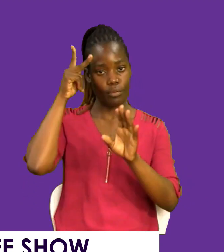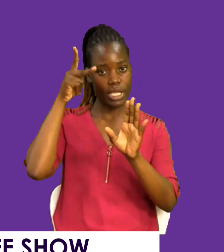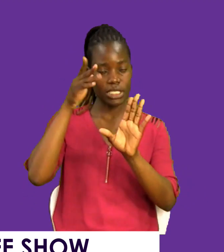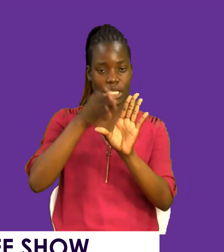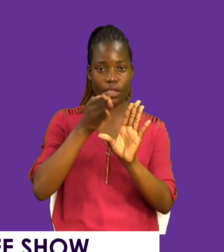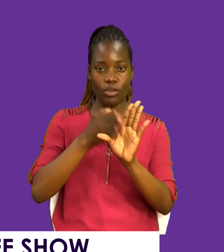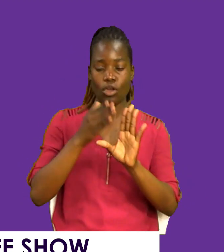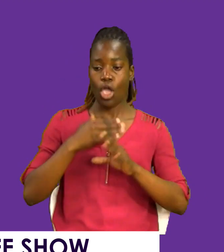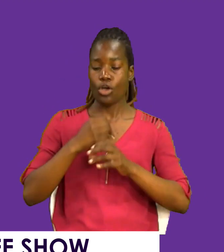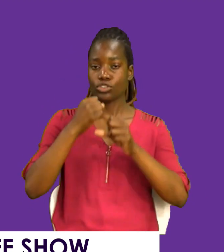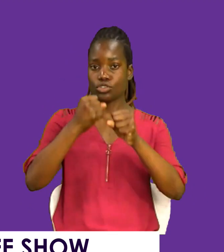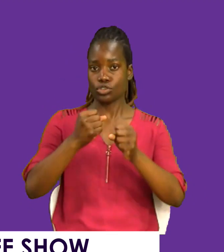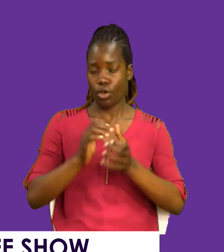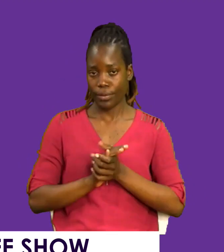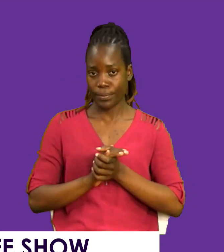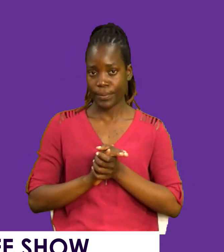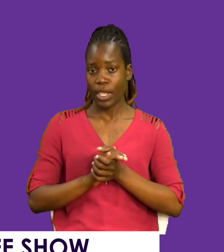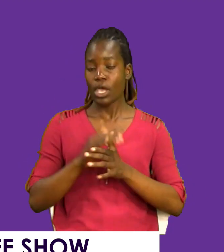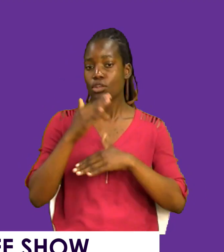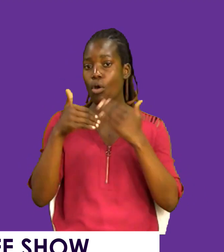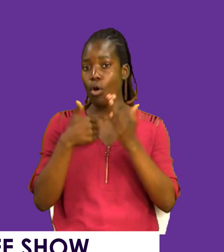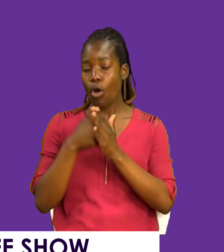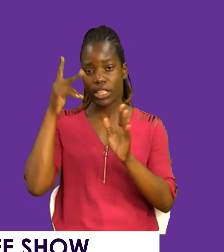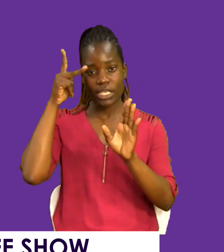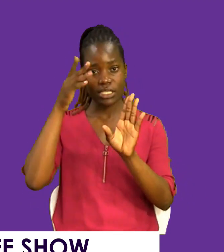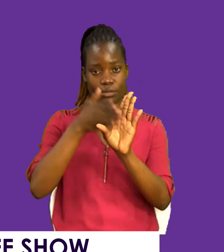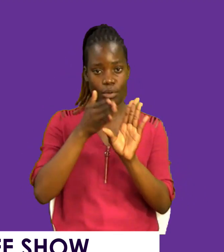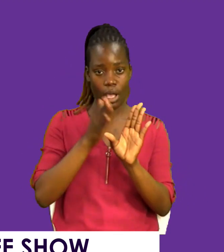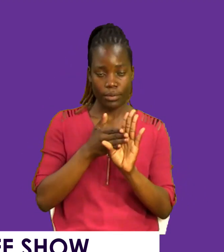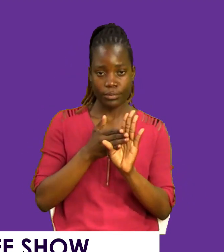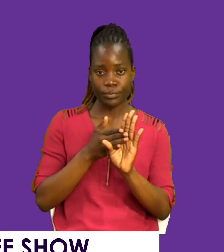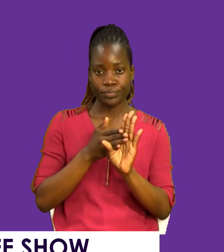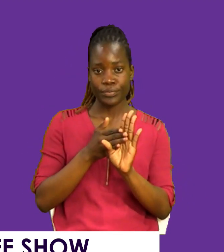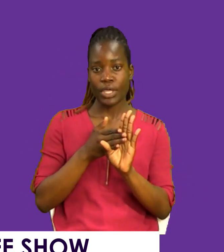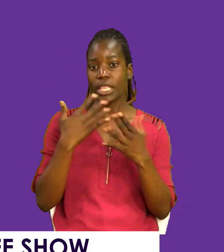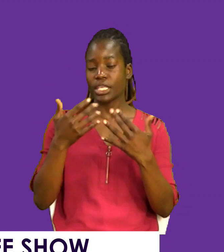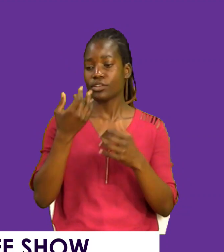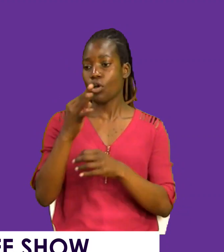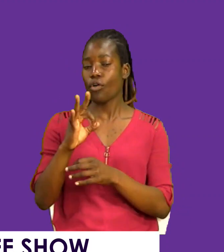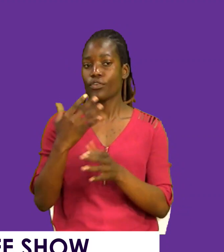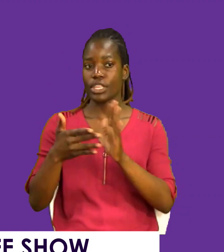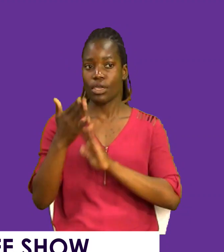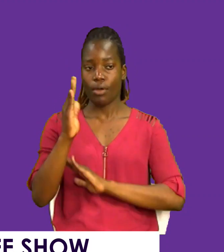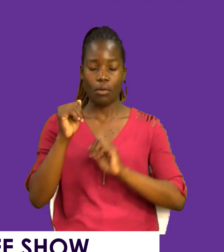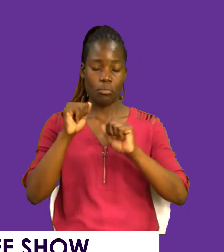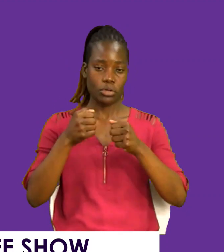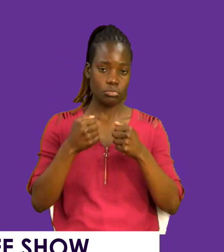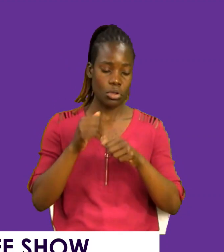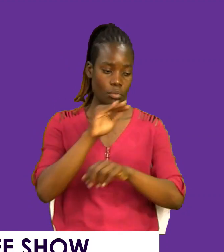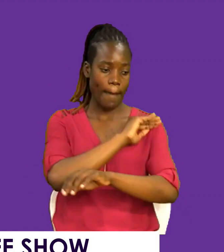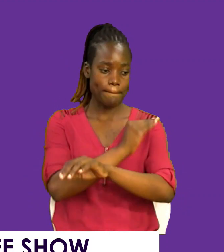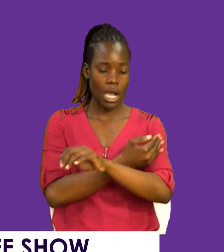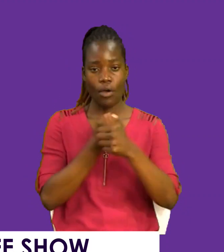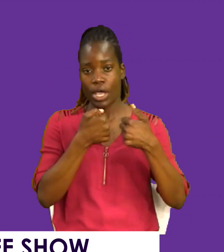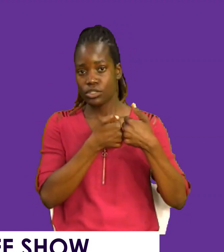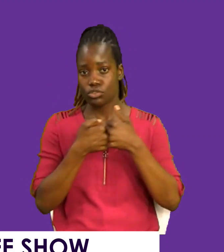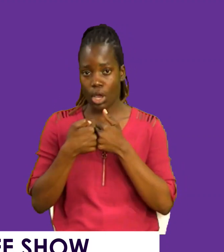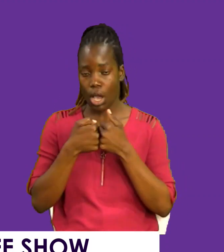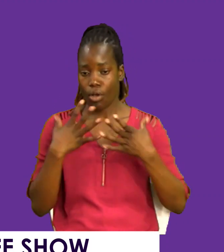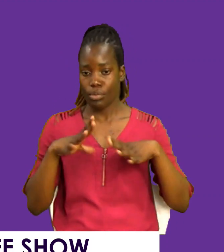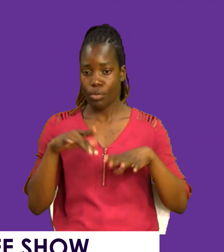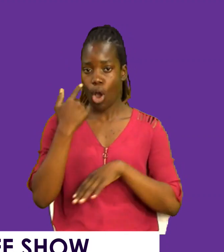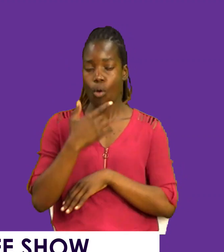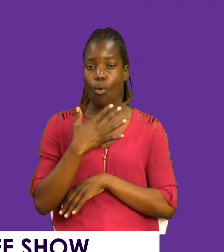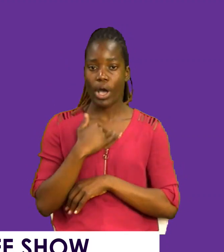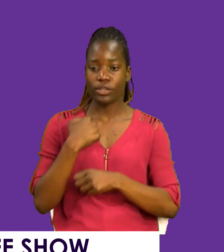strong, despite the psychological games of the world. You know, you may be through power struggles. There may be people